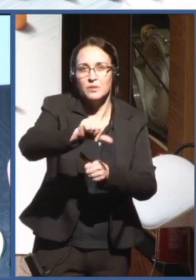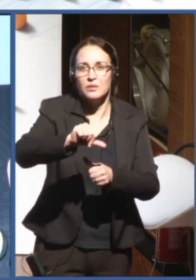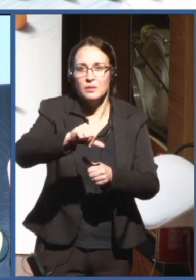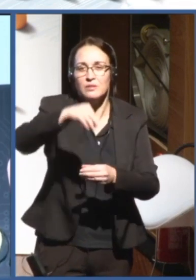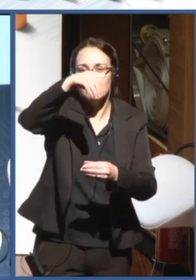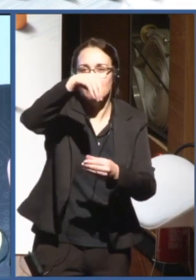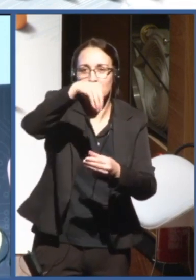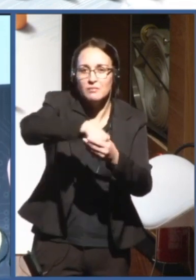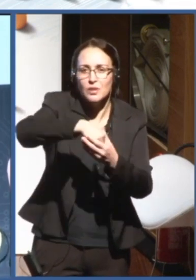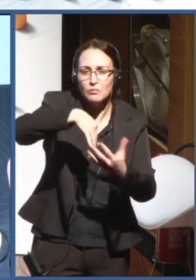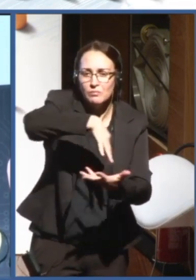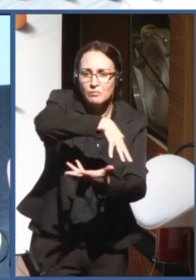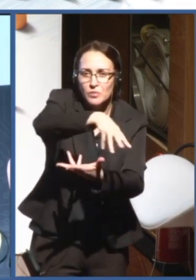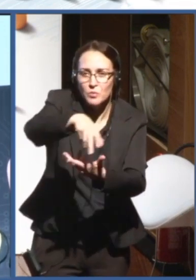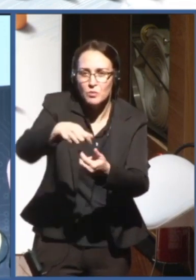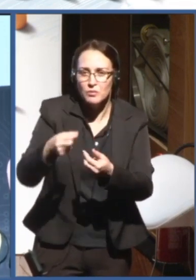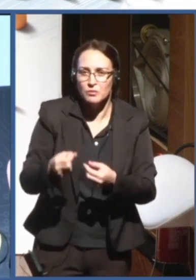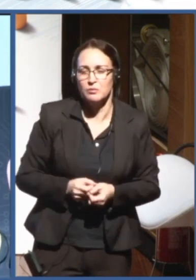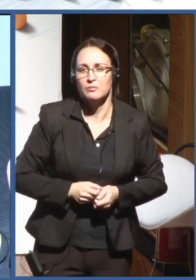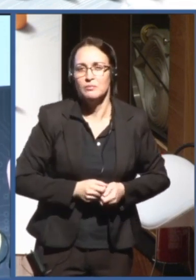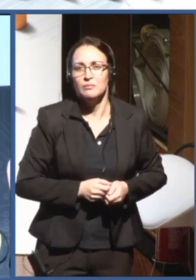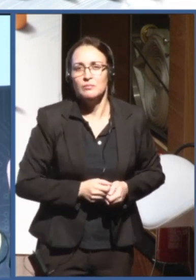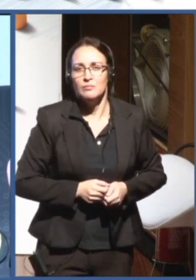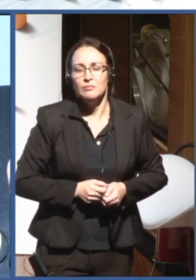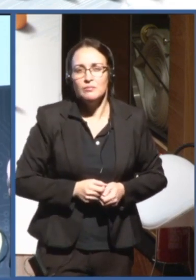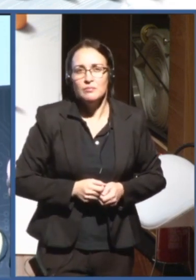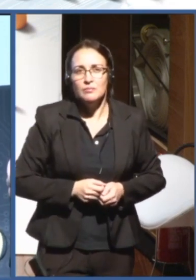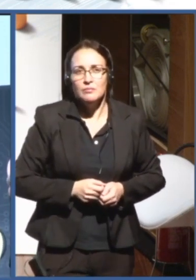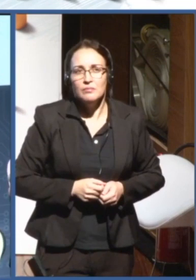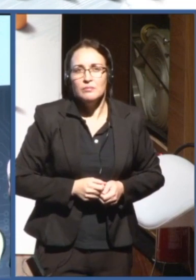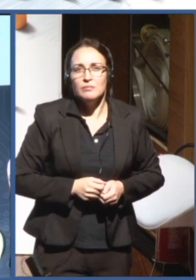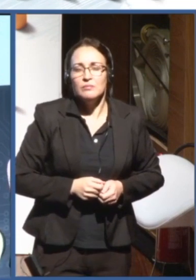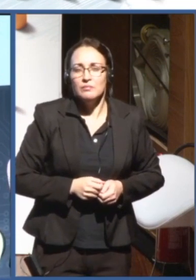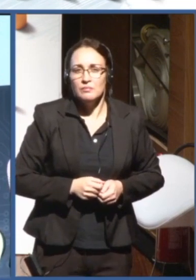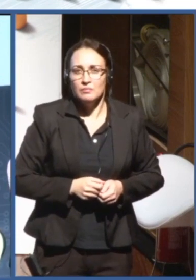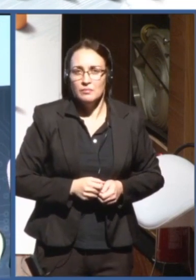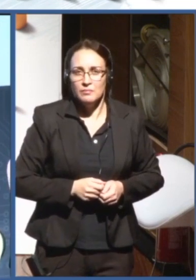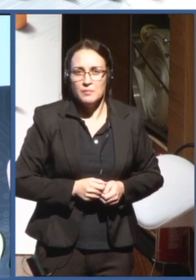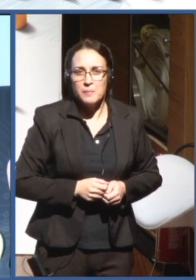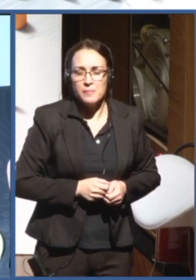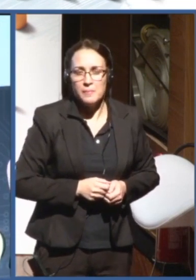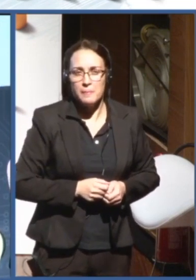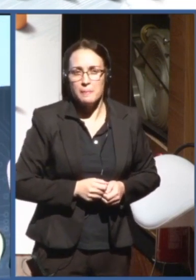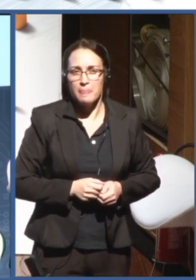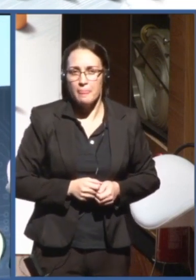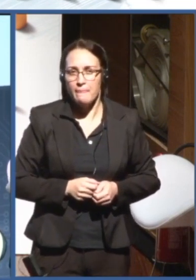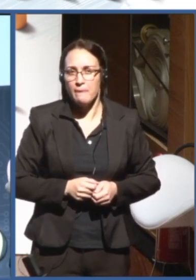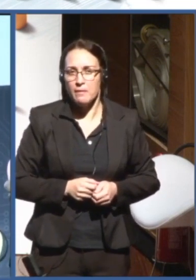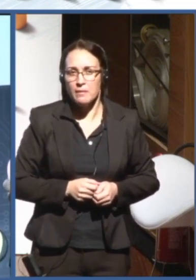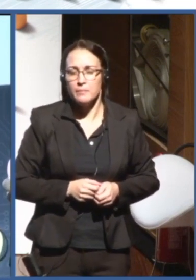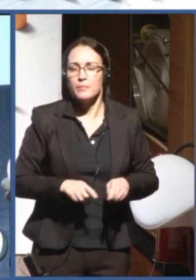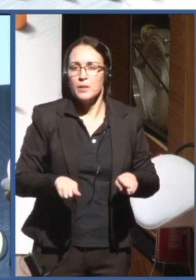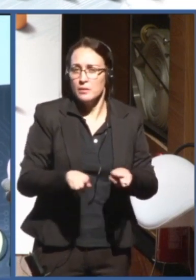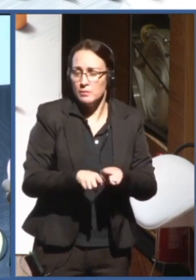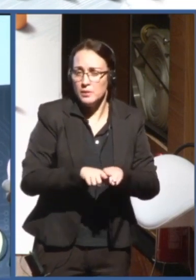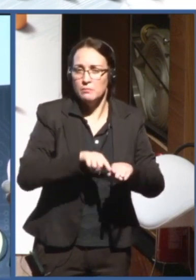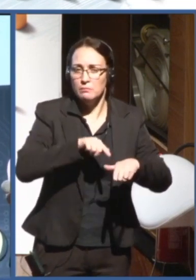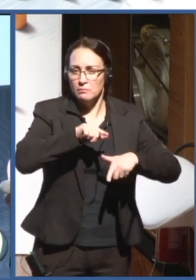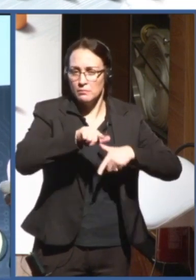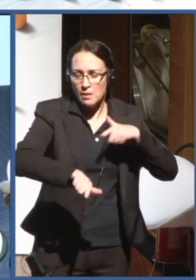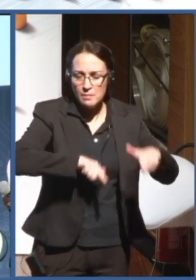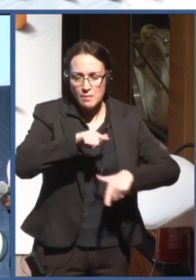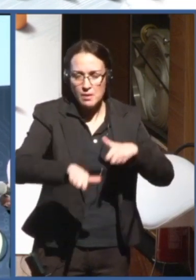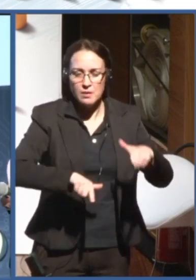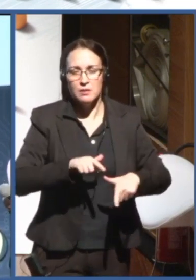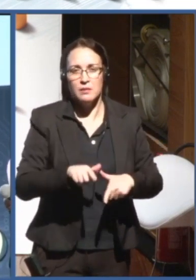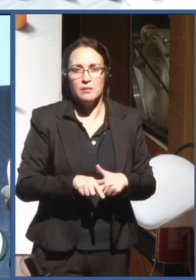automating the jobs and probably also leading to the loss